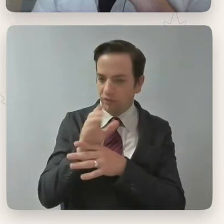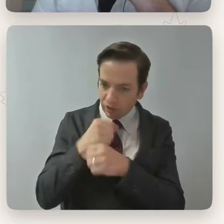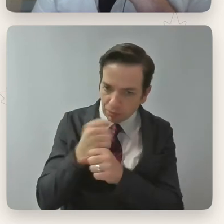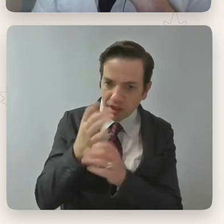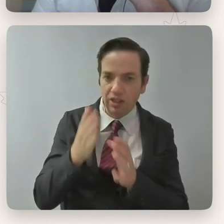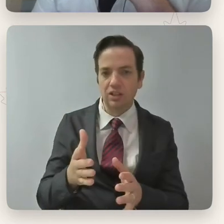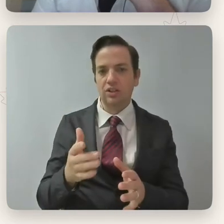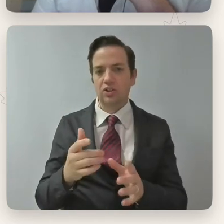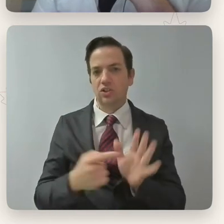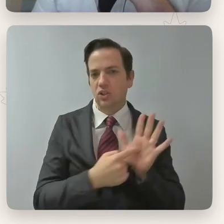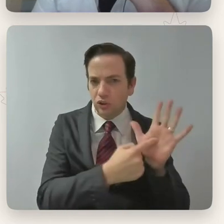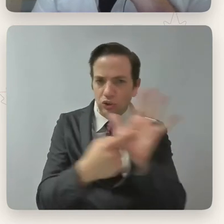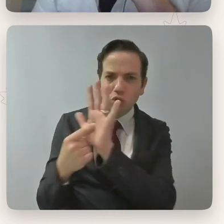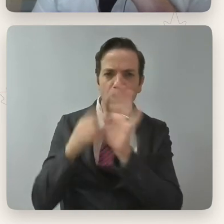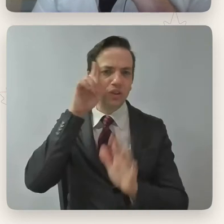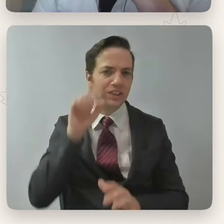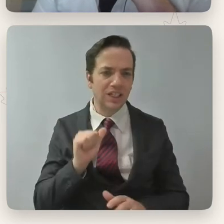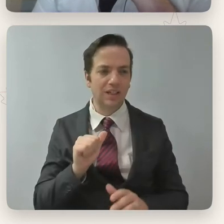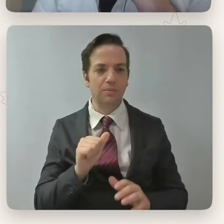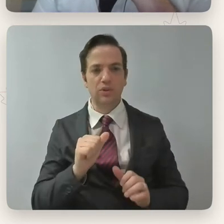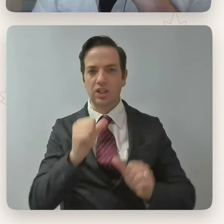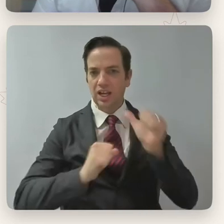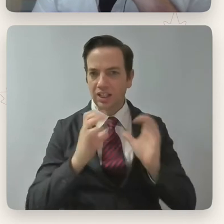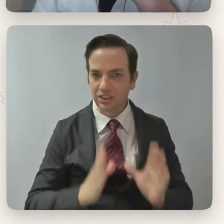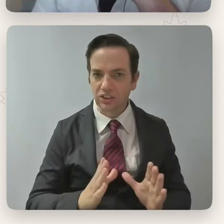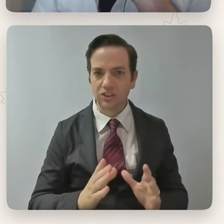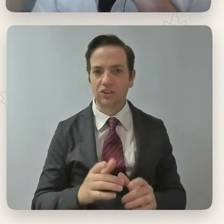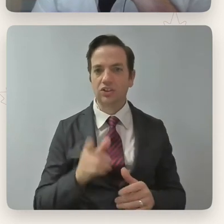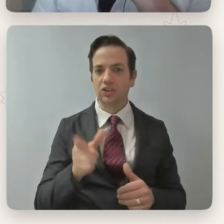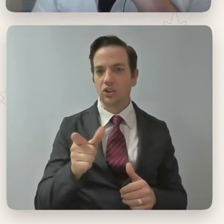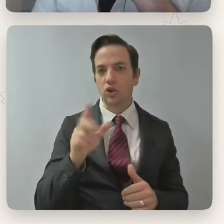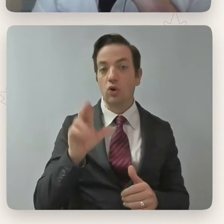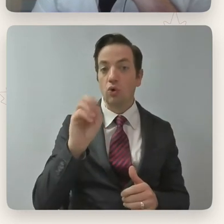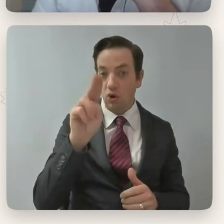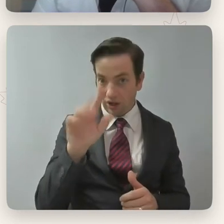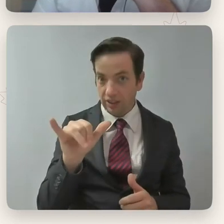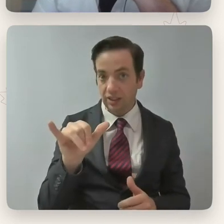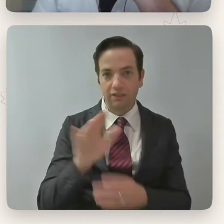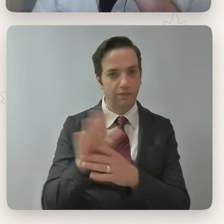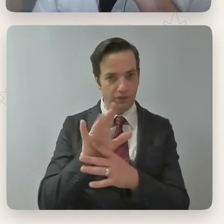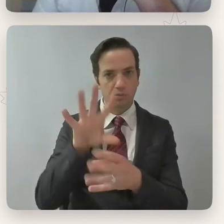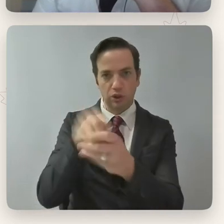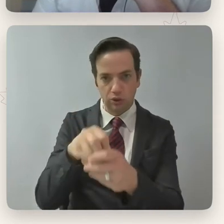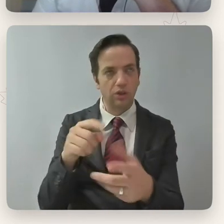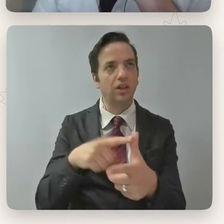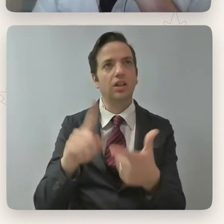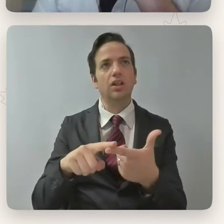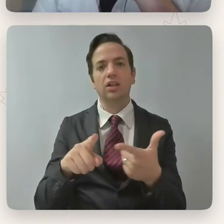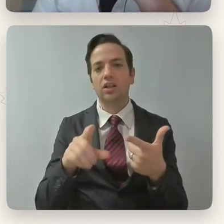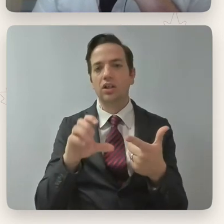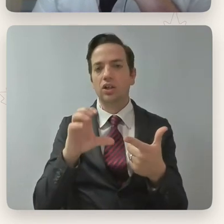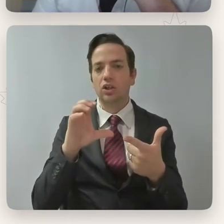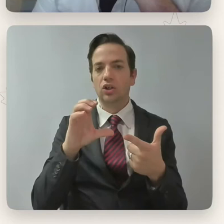Rodney's film Vision Portraits is in that mix. I'm also thinking about things like Crip Camp. I'm thinking about Chain for Life, Best Summer Ever was